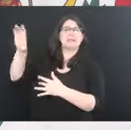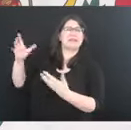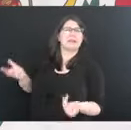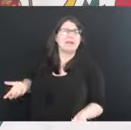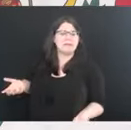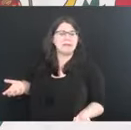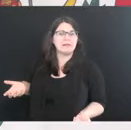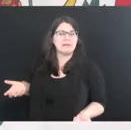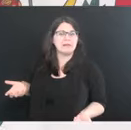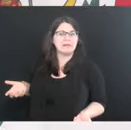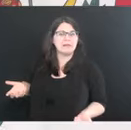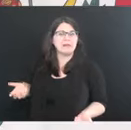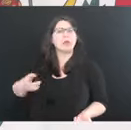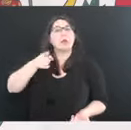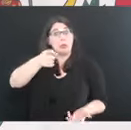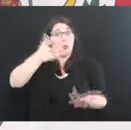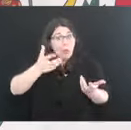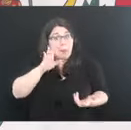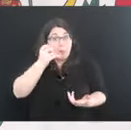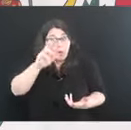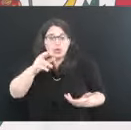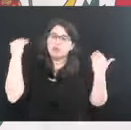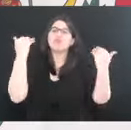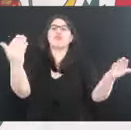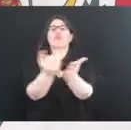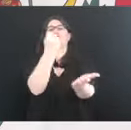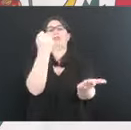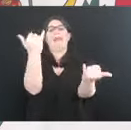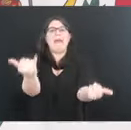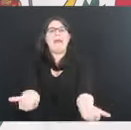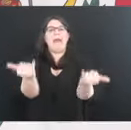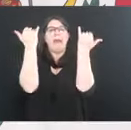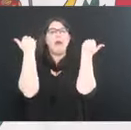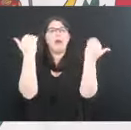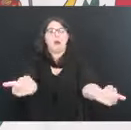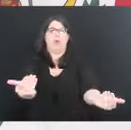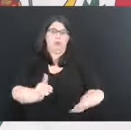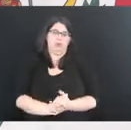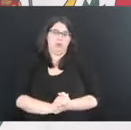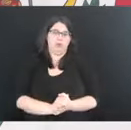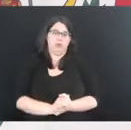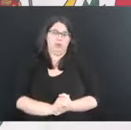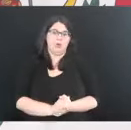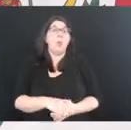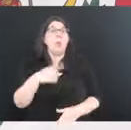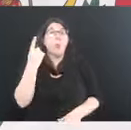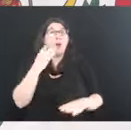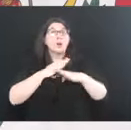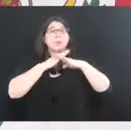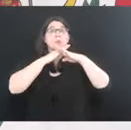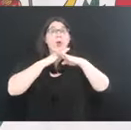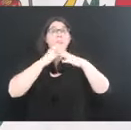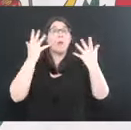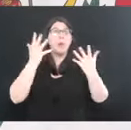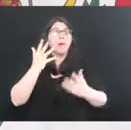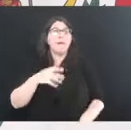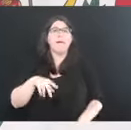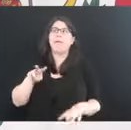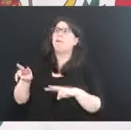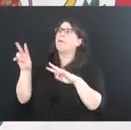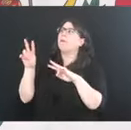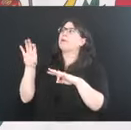booster shot that you want to get that you want to get. And the only blocking is the CDC's